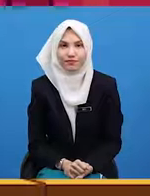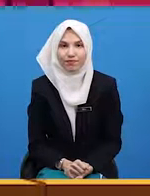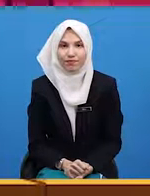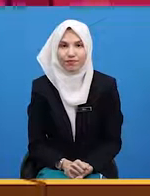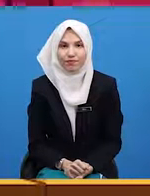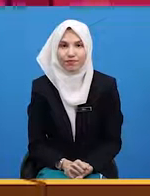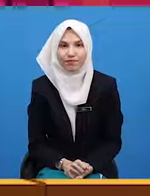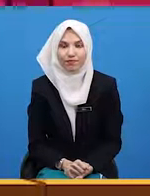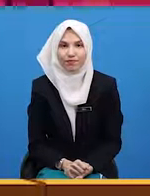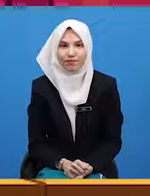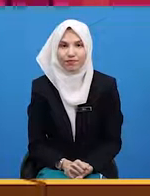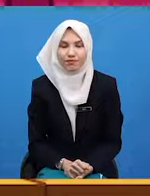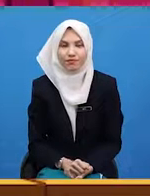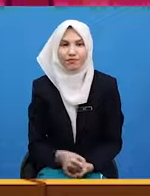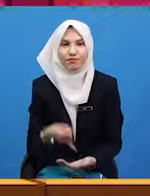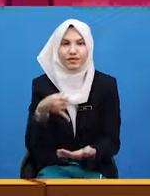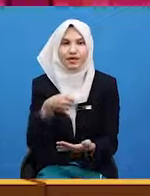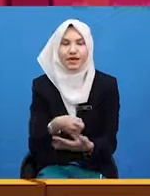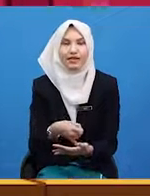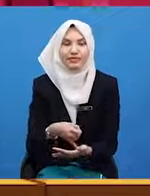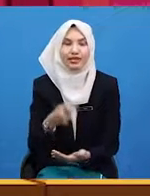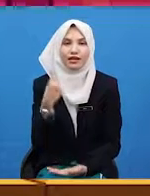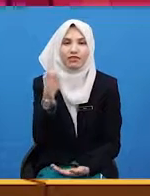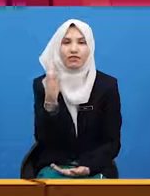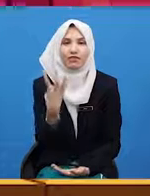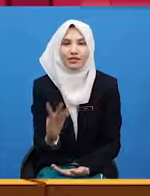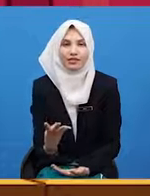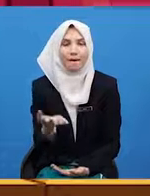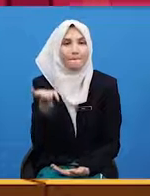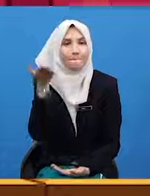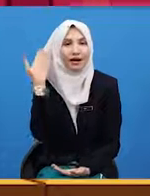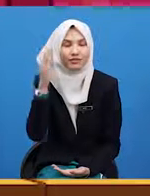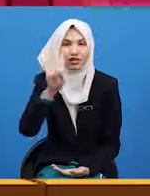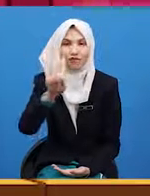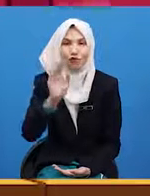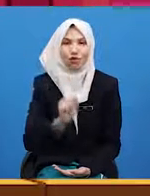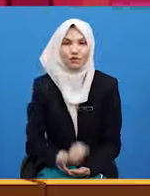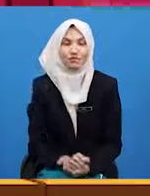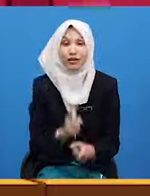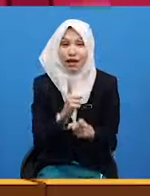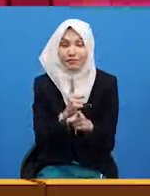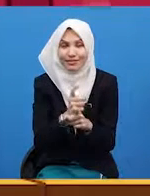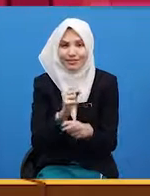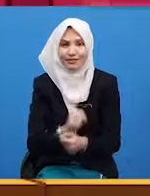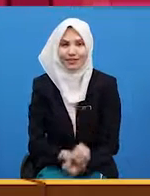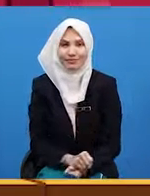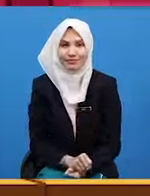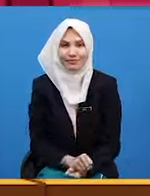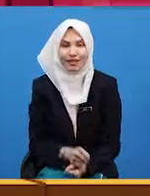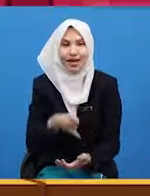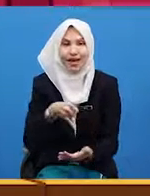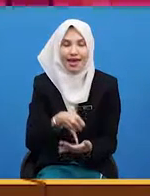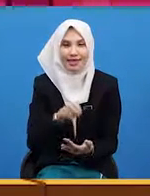It's quarter past four. You are absolutely correct. It's